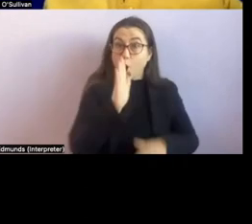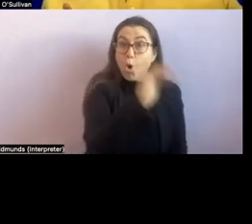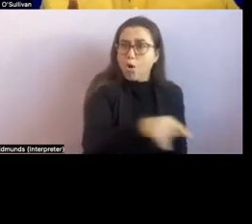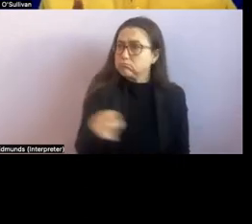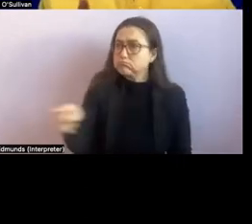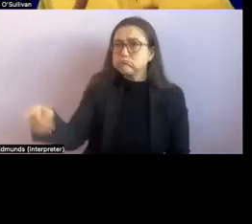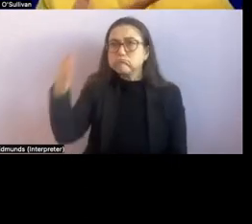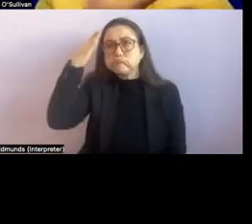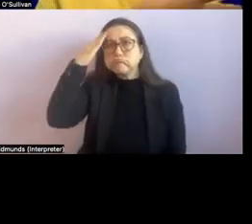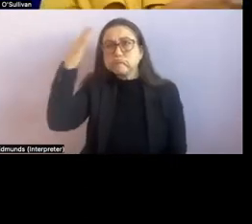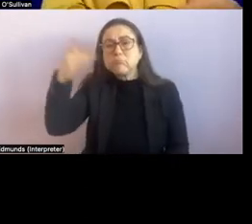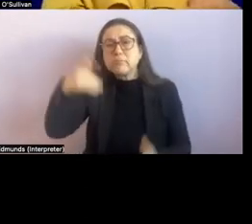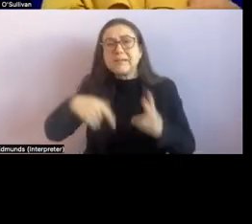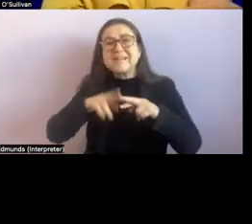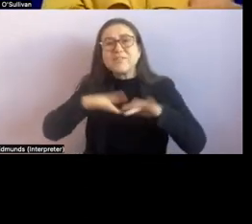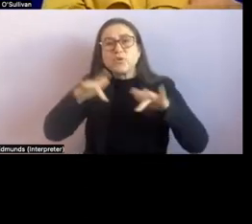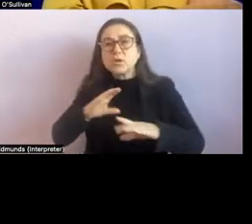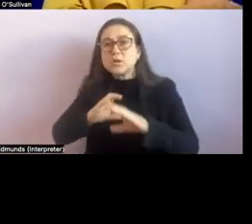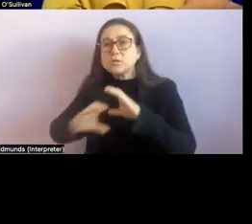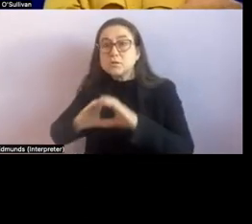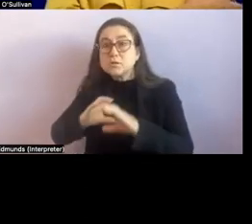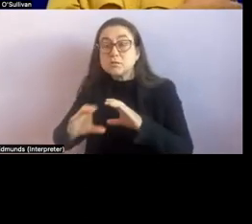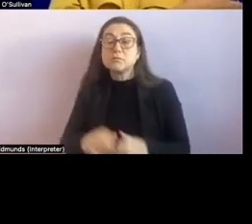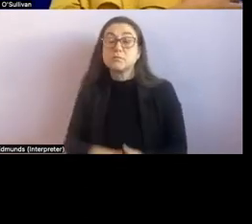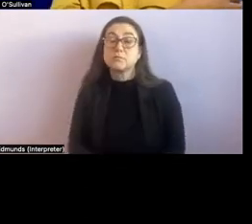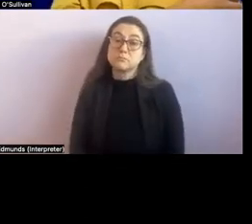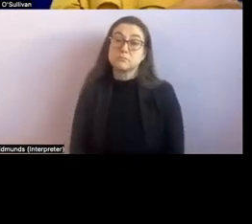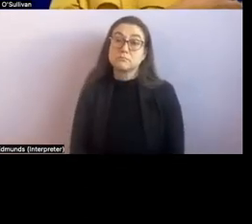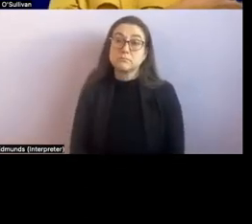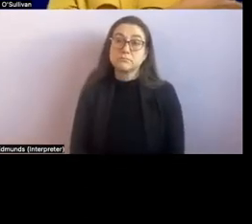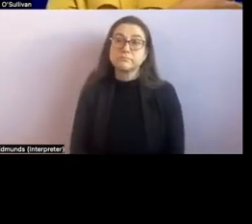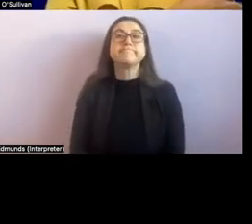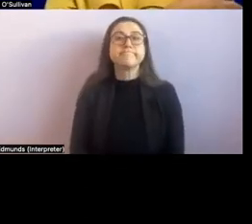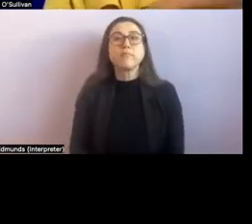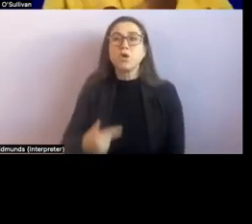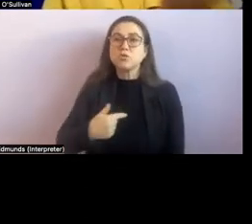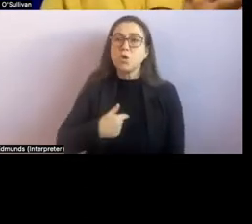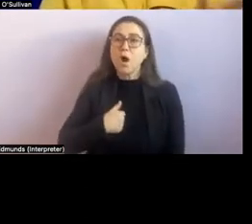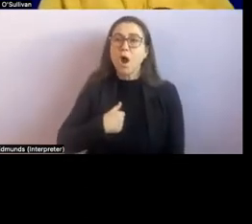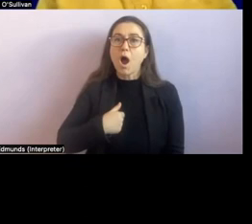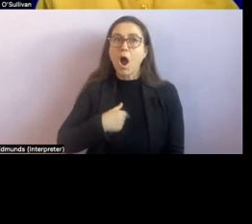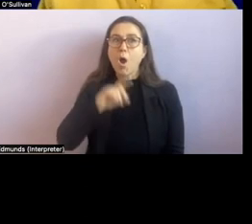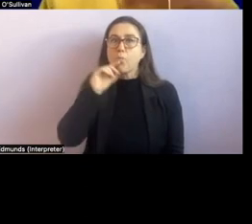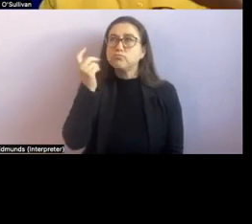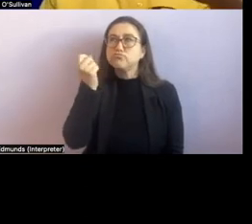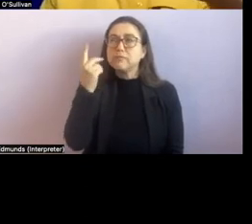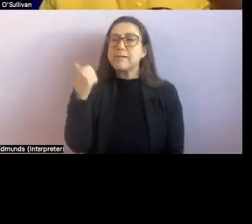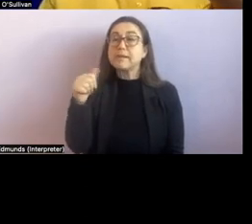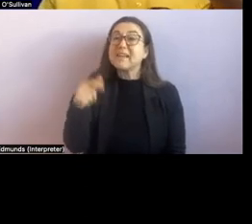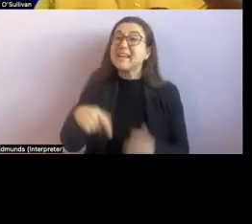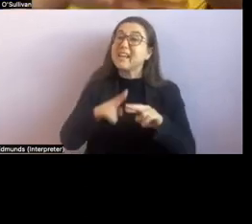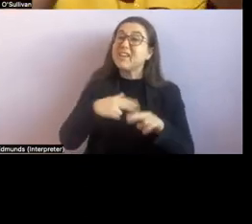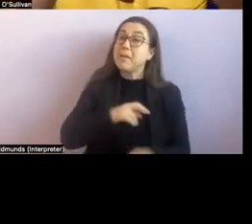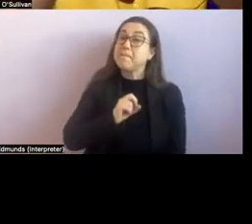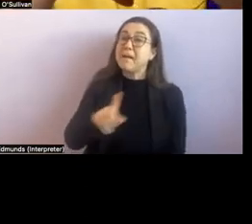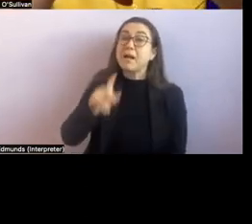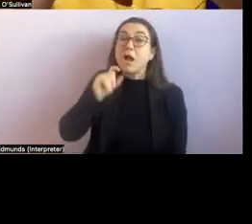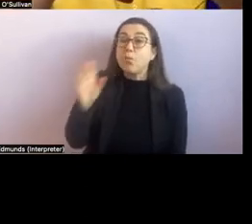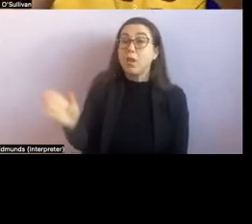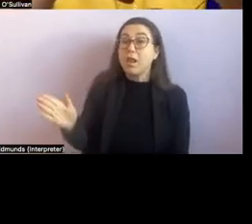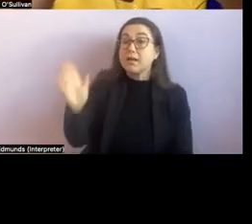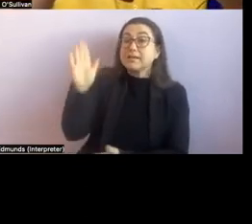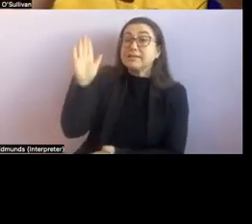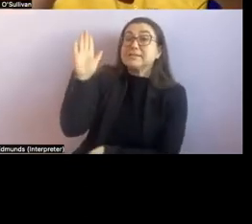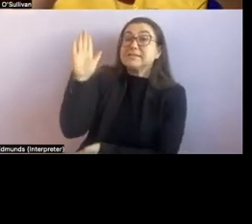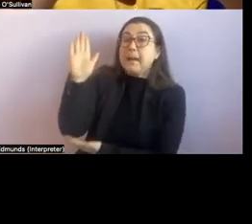person i was working with we would do double double um um to say i'll be back and then to say goodbye i would put my